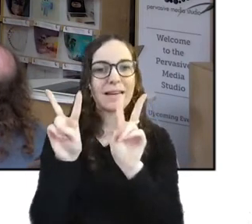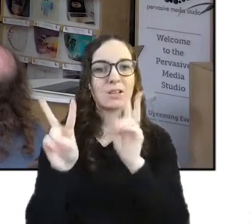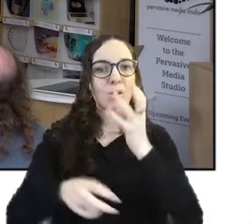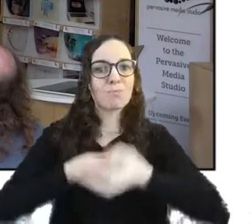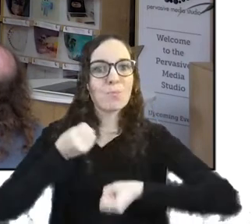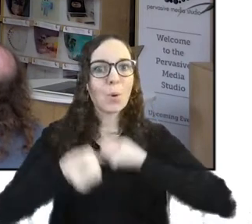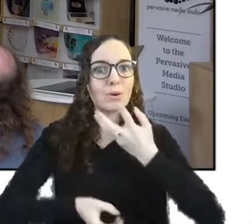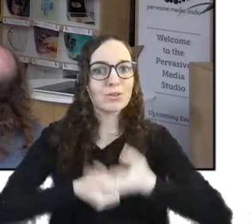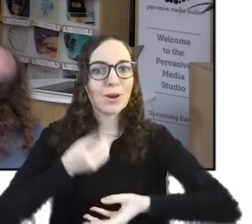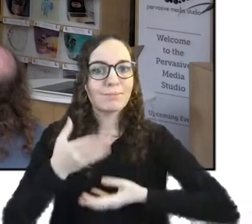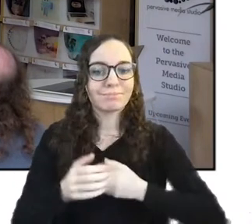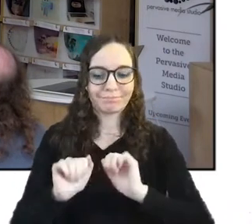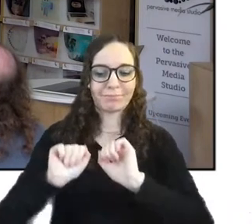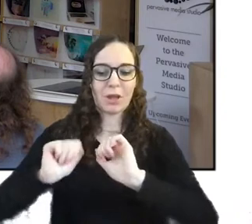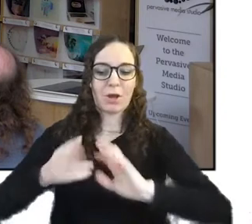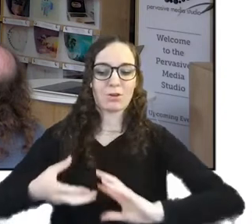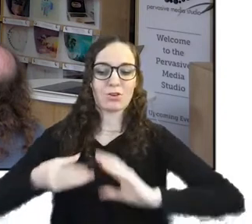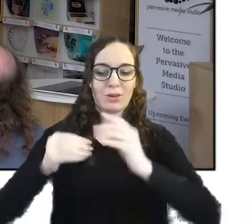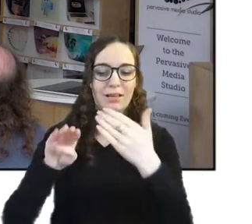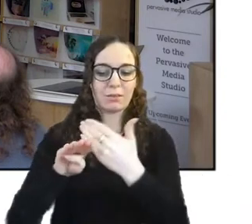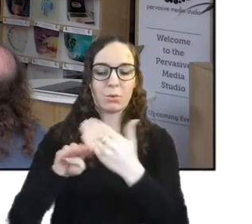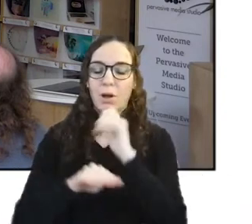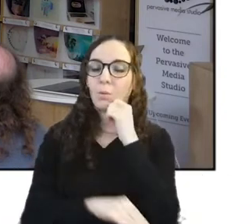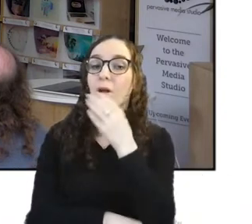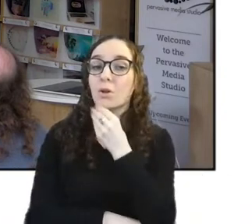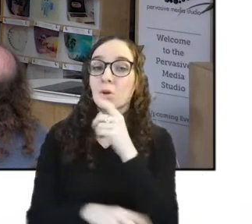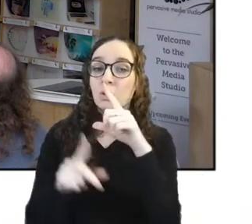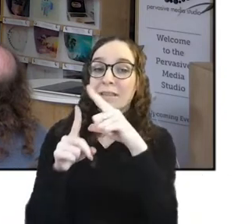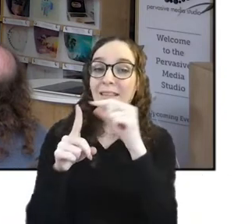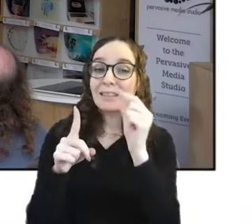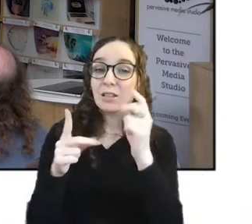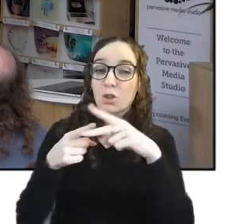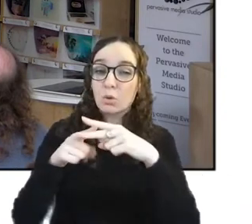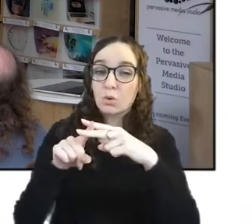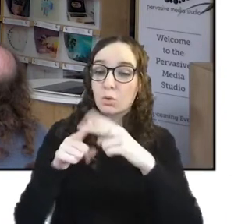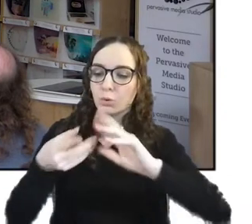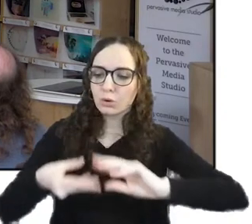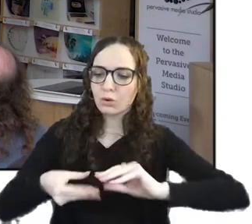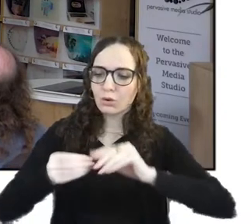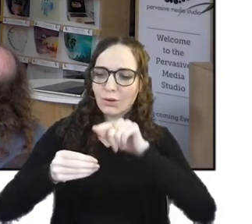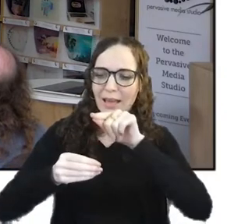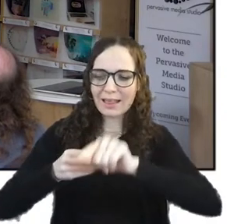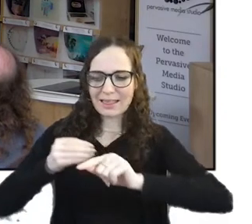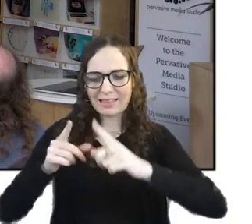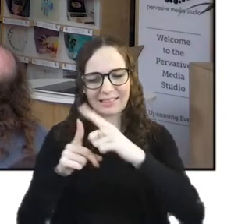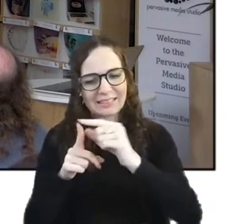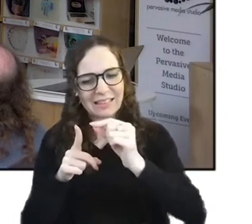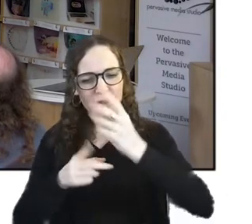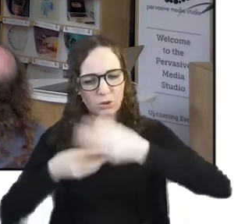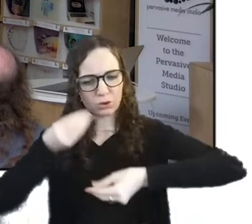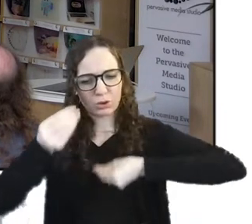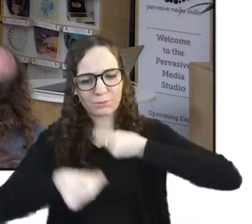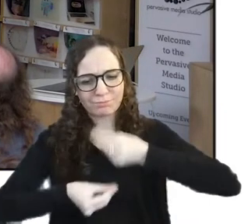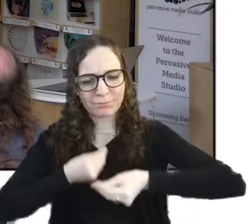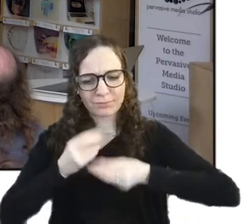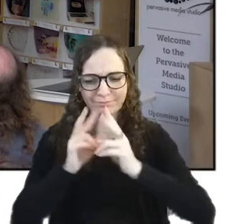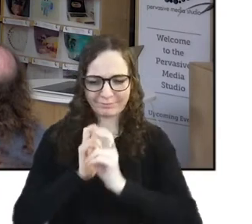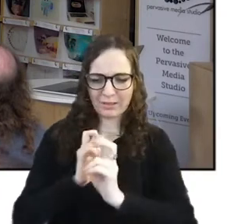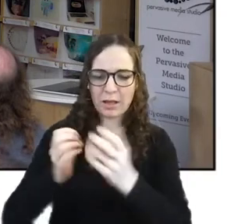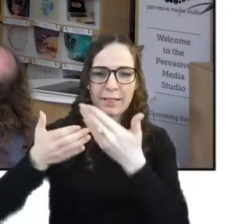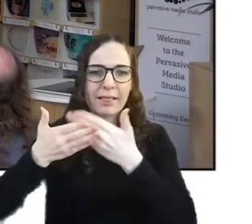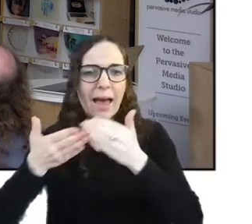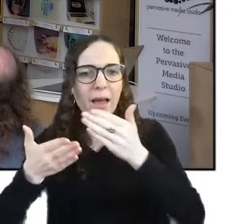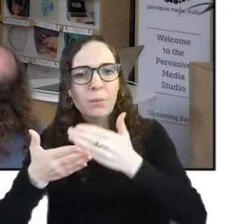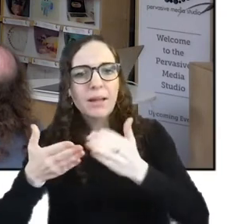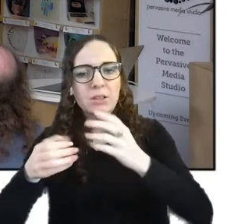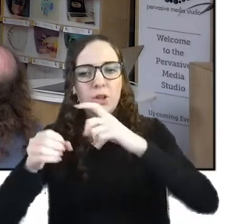work she uses digital tools to create storytelling experiences that explore language queerness and archival practices